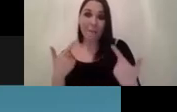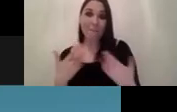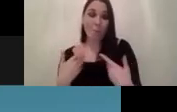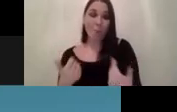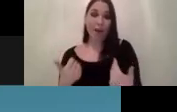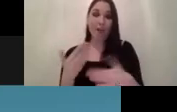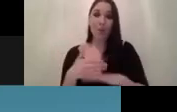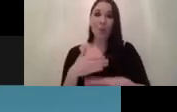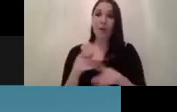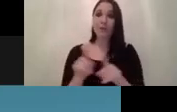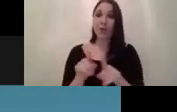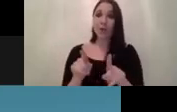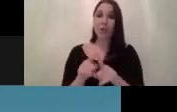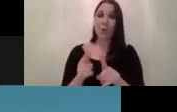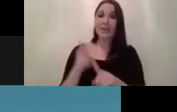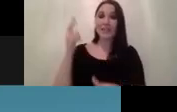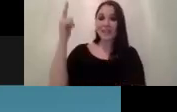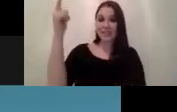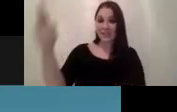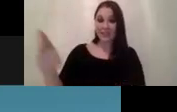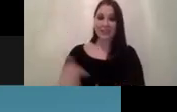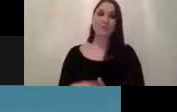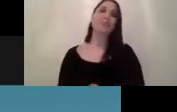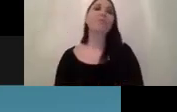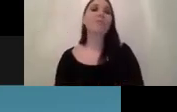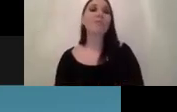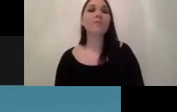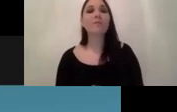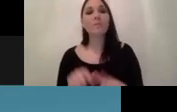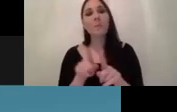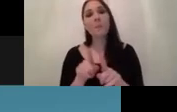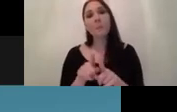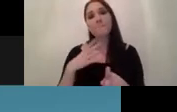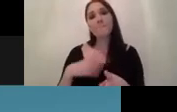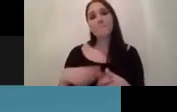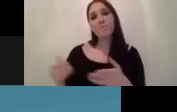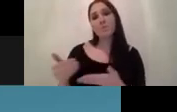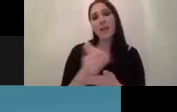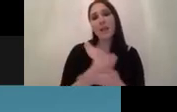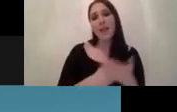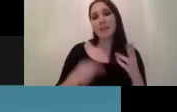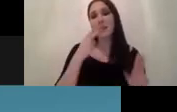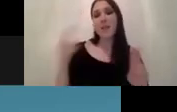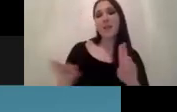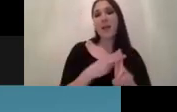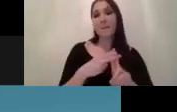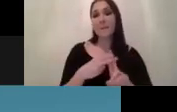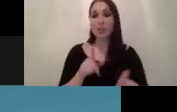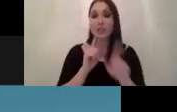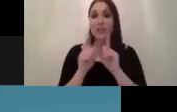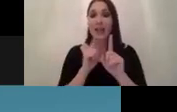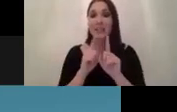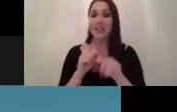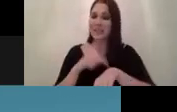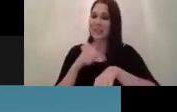works also at the distance right and then we might also need to collect and label more data which would be very time consuming and very intense